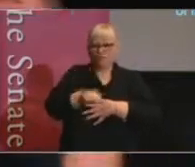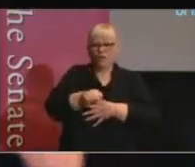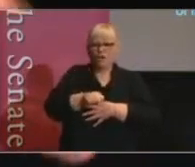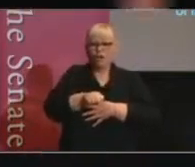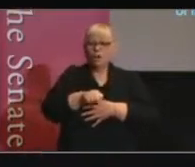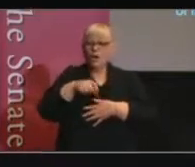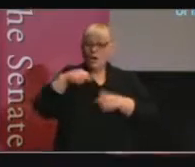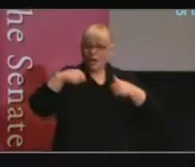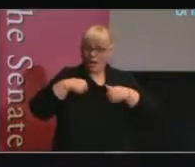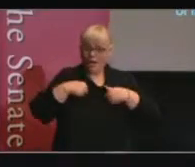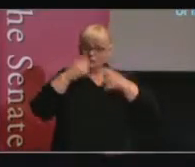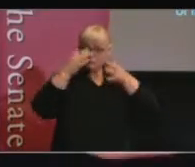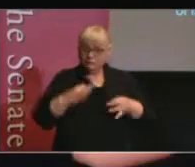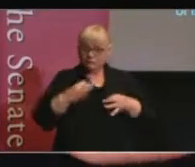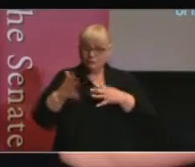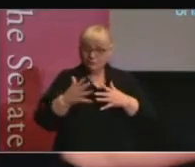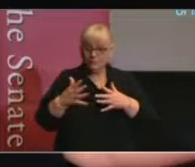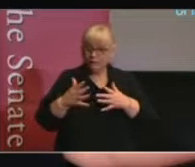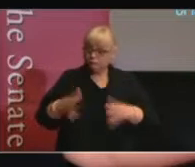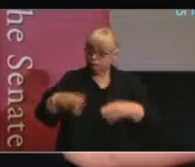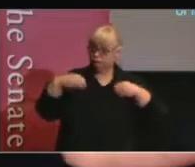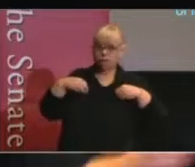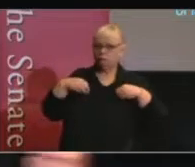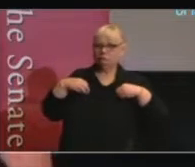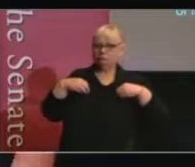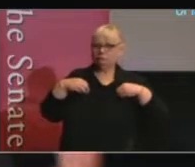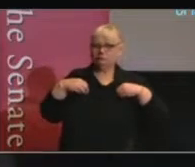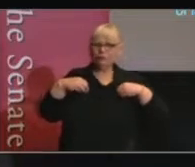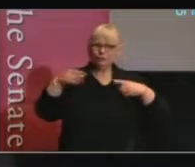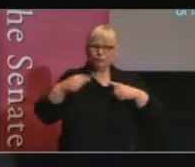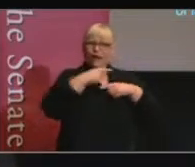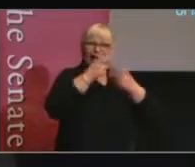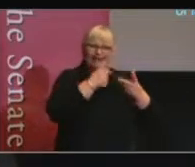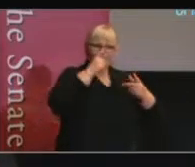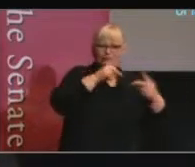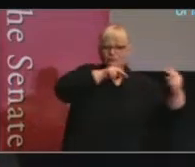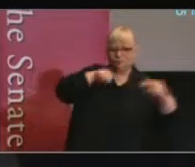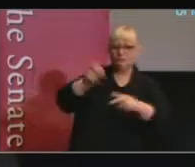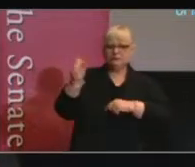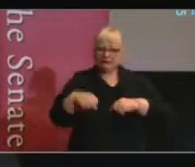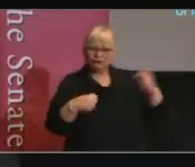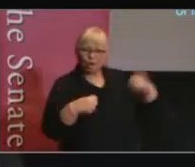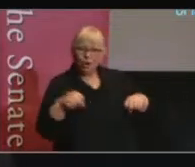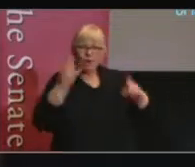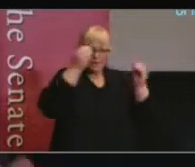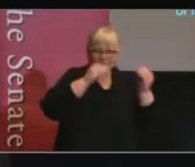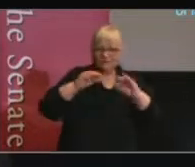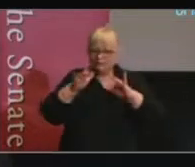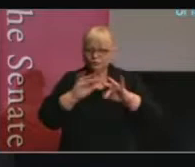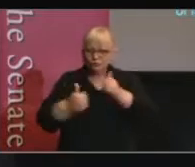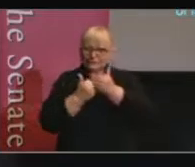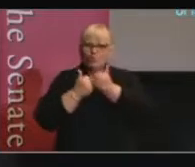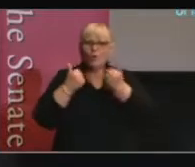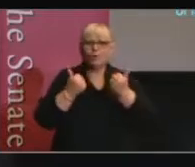to a broader concept of oversight that allows us to talk about ideas that resonate across